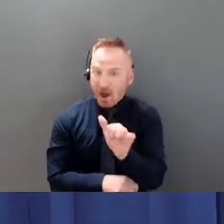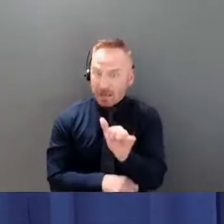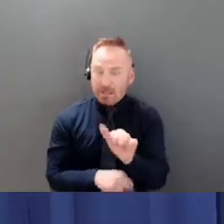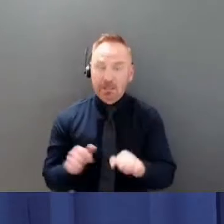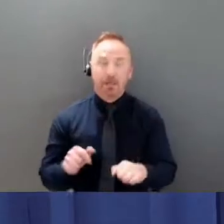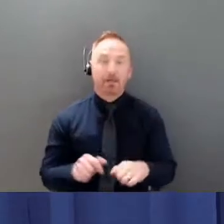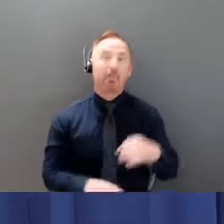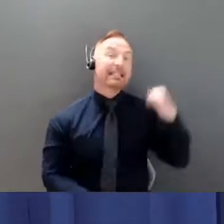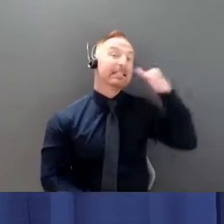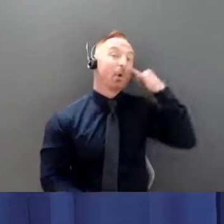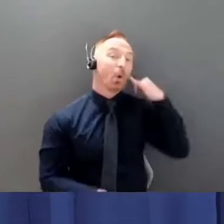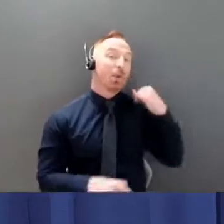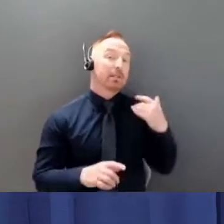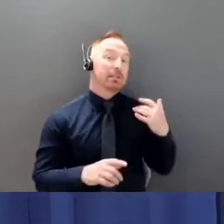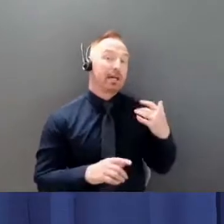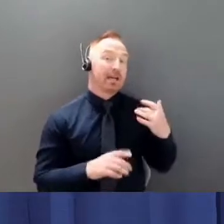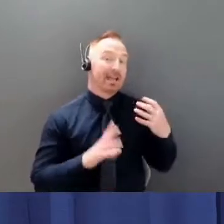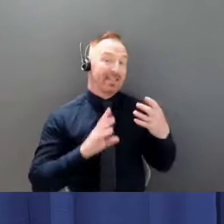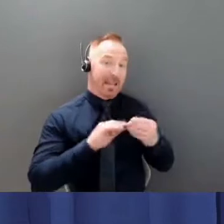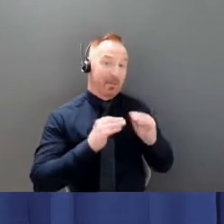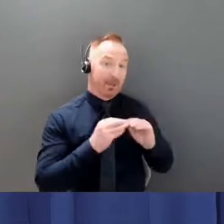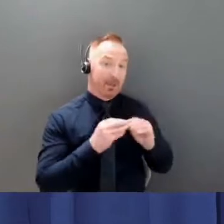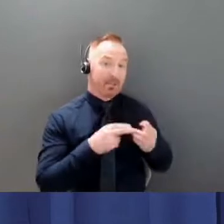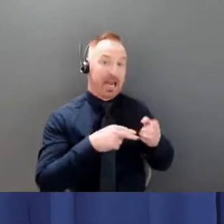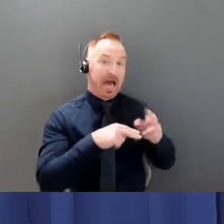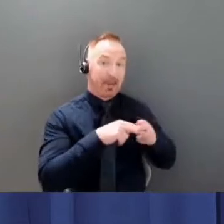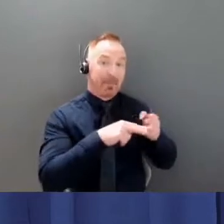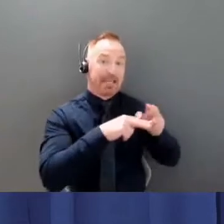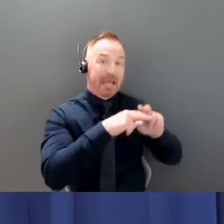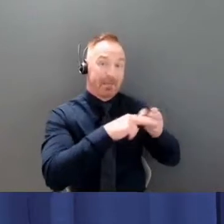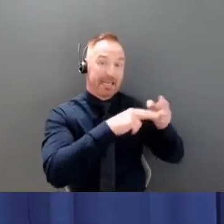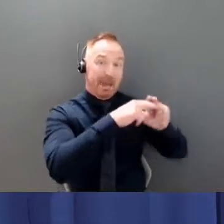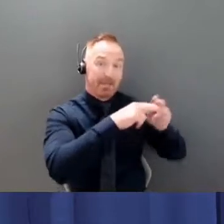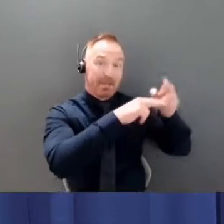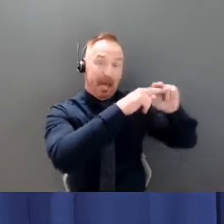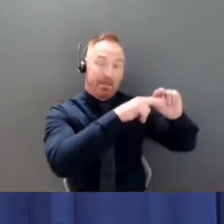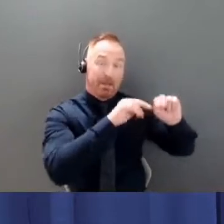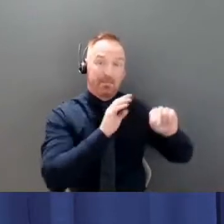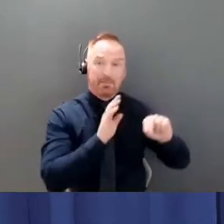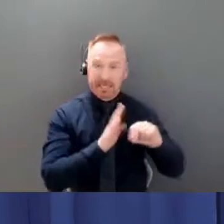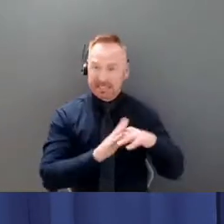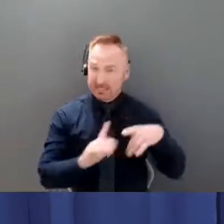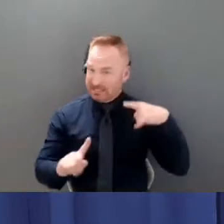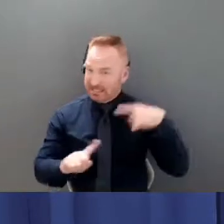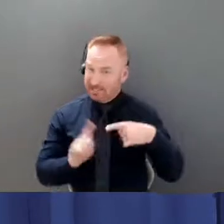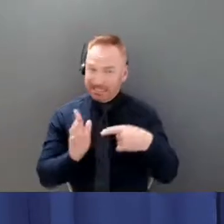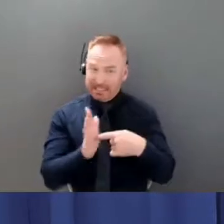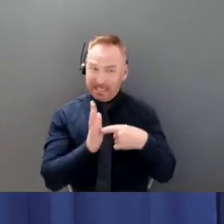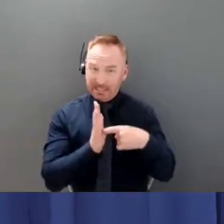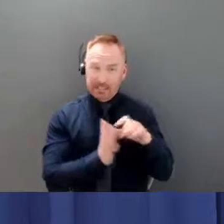some specific criteria that you'd be looking for to bring in more restrictions that people could anticipate